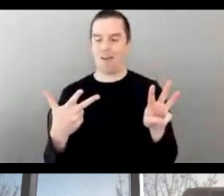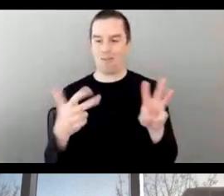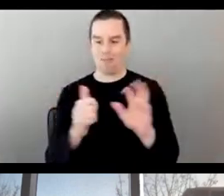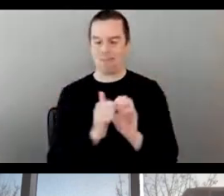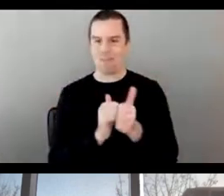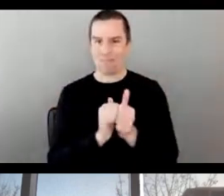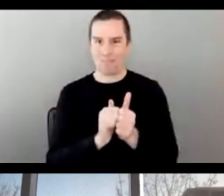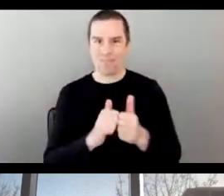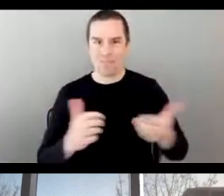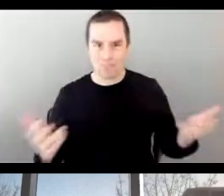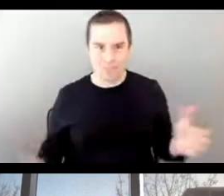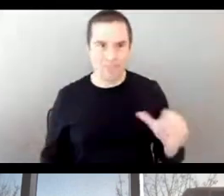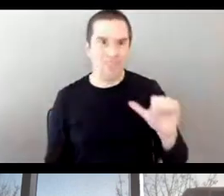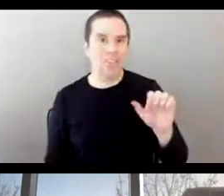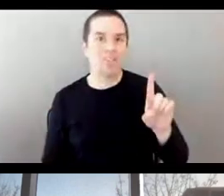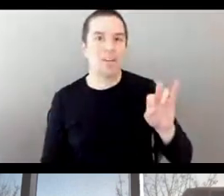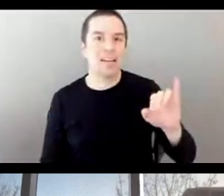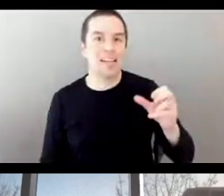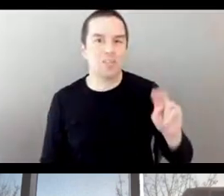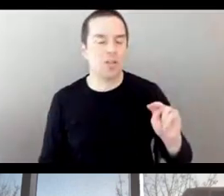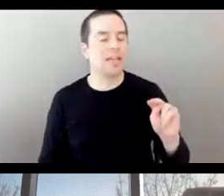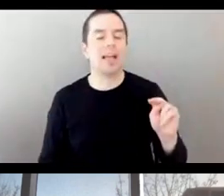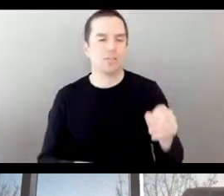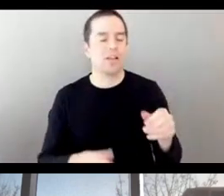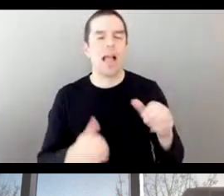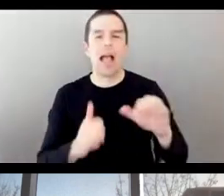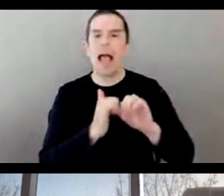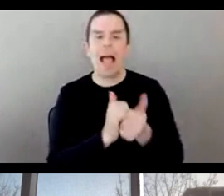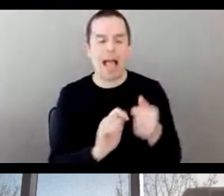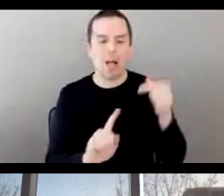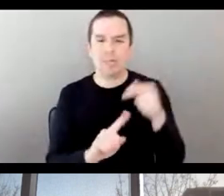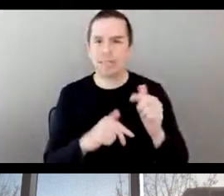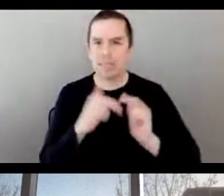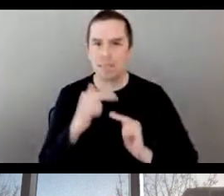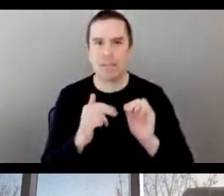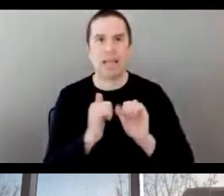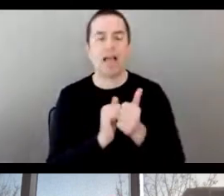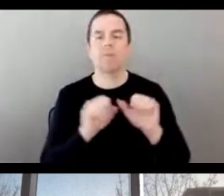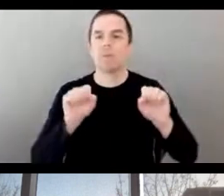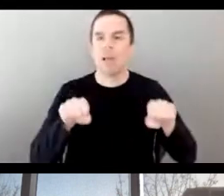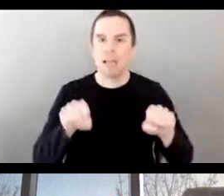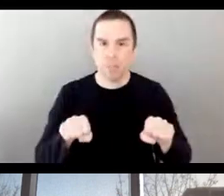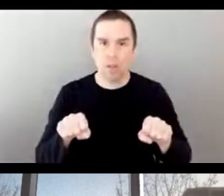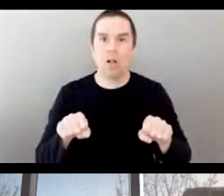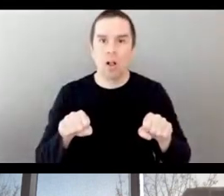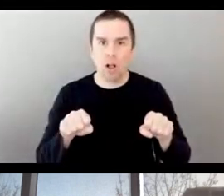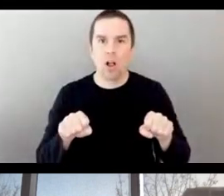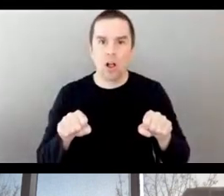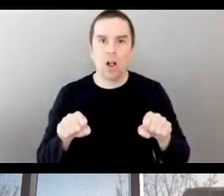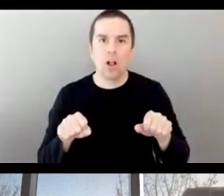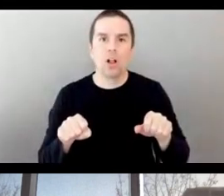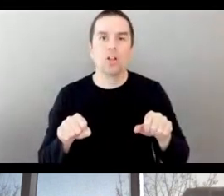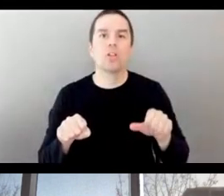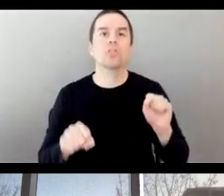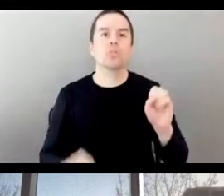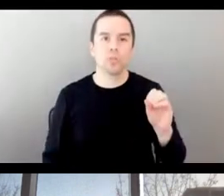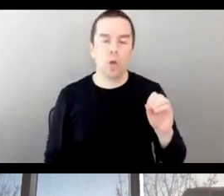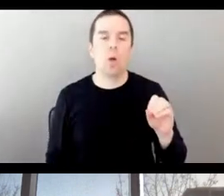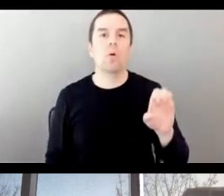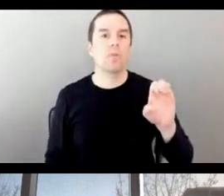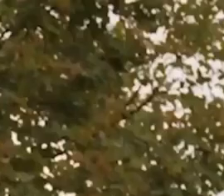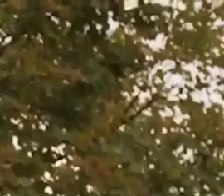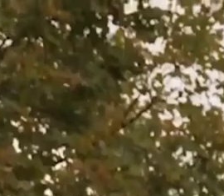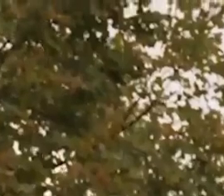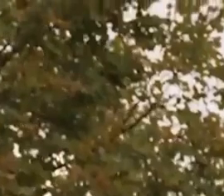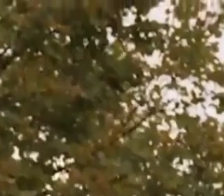possible? So the episode and get a little bit more about the architecture behind the fan app. And then we'll pick back up